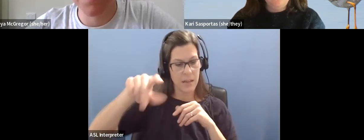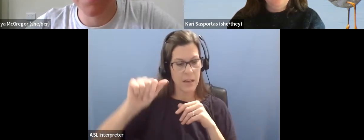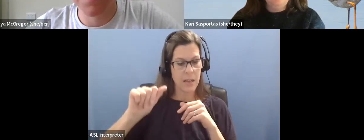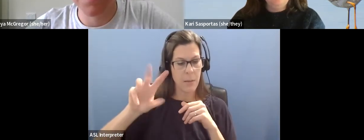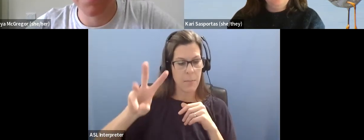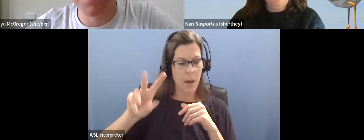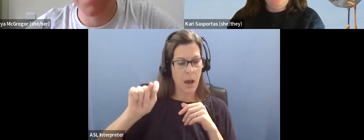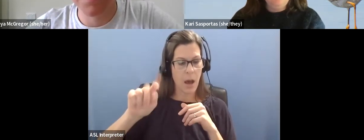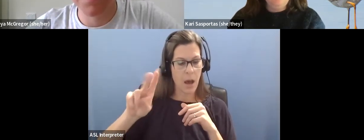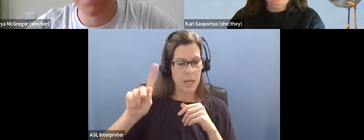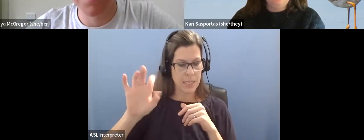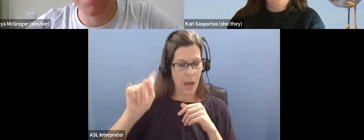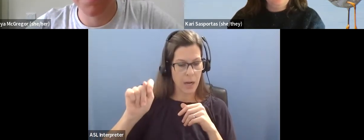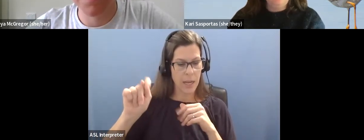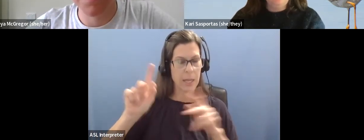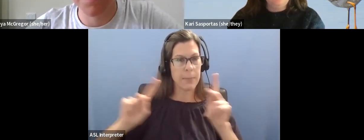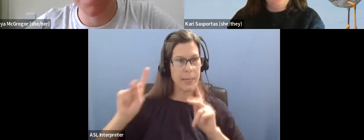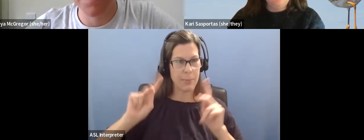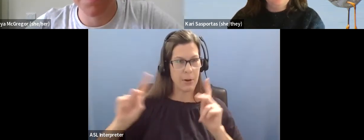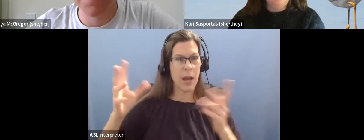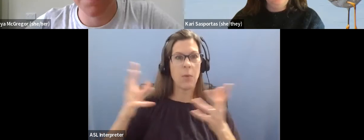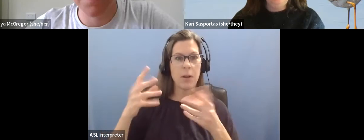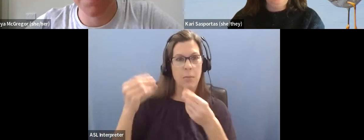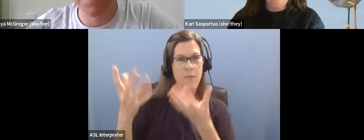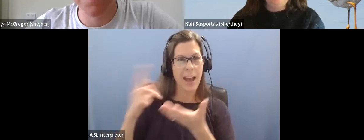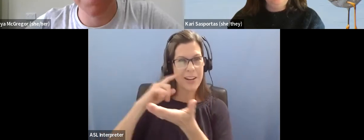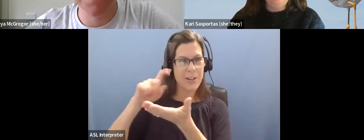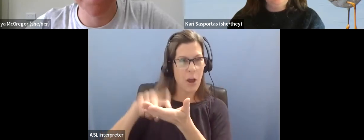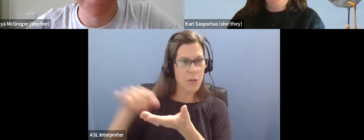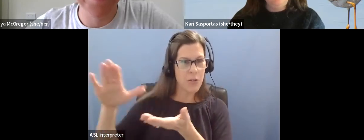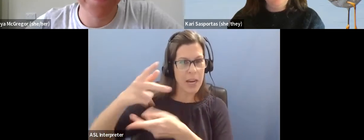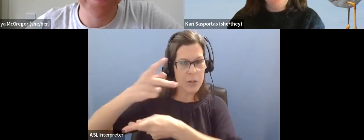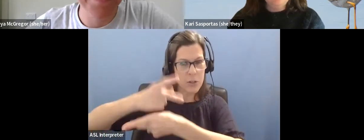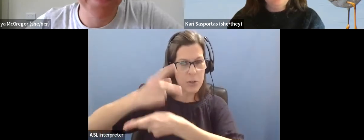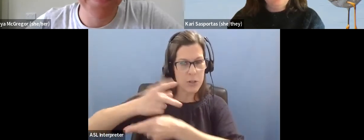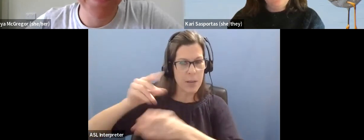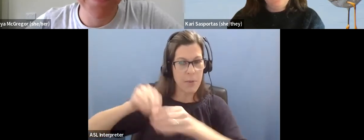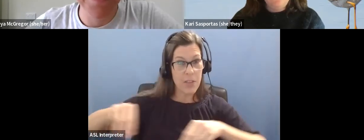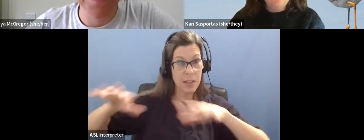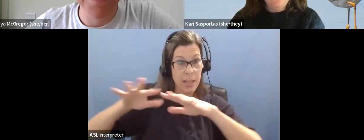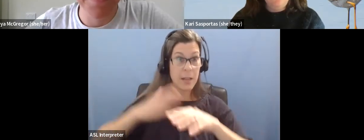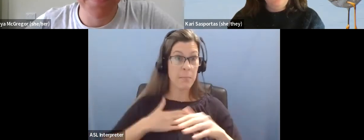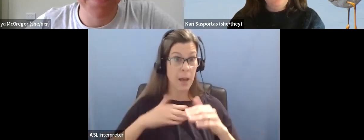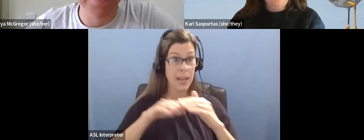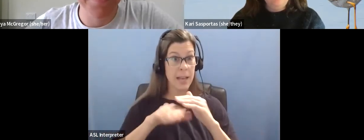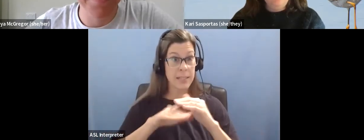provide an acknowledgement to their stewardship over the years and my access challenges.